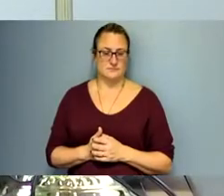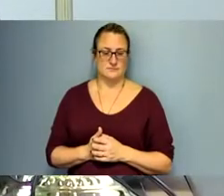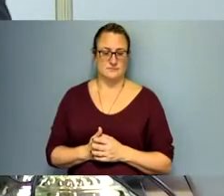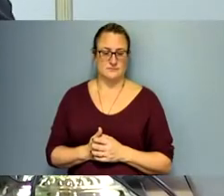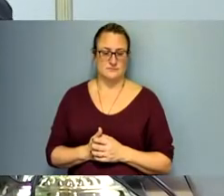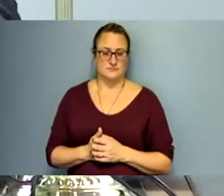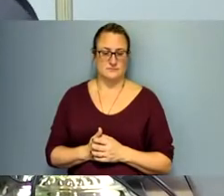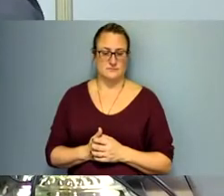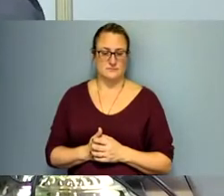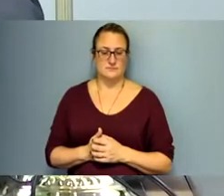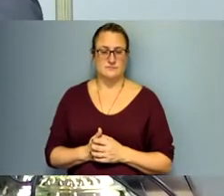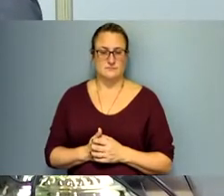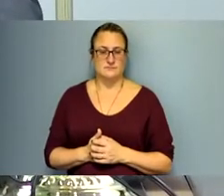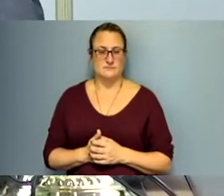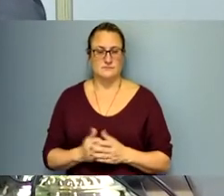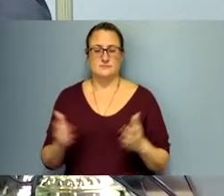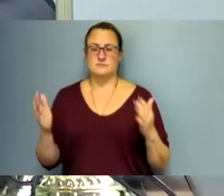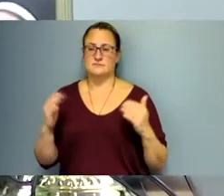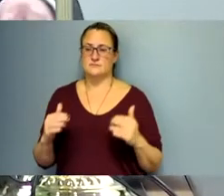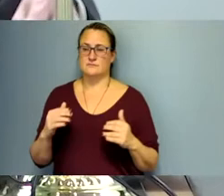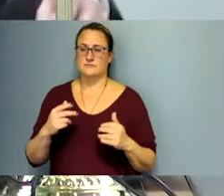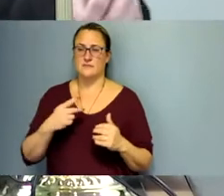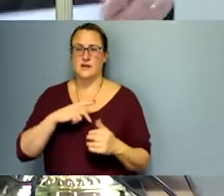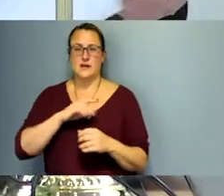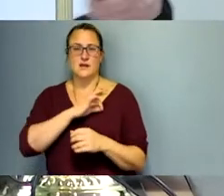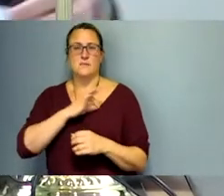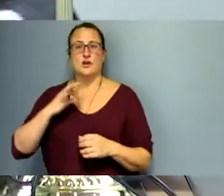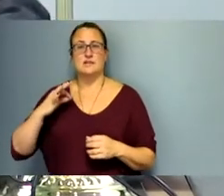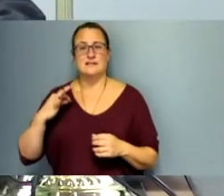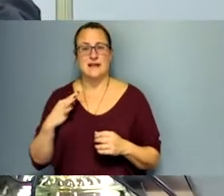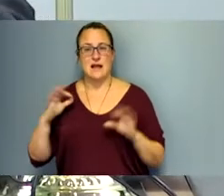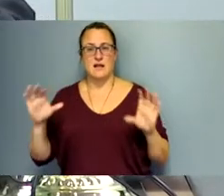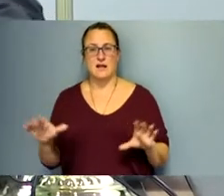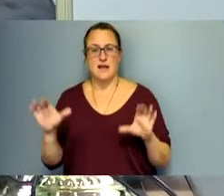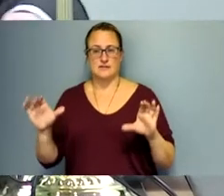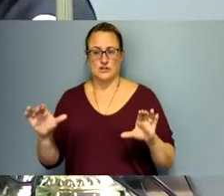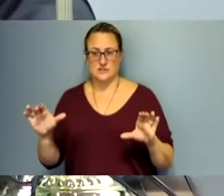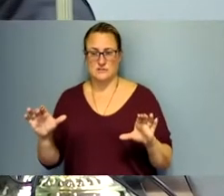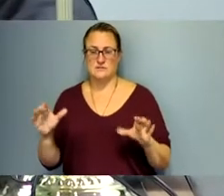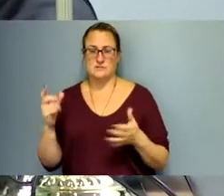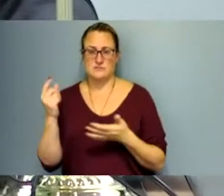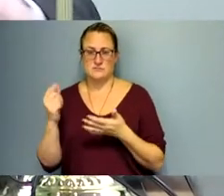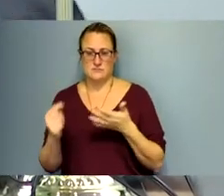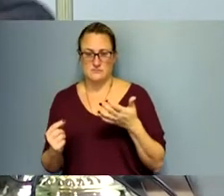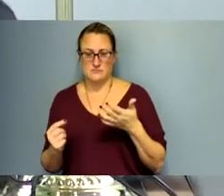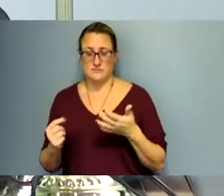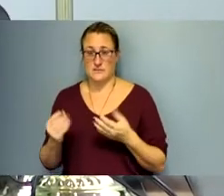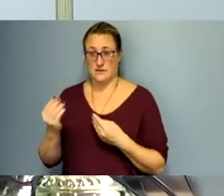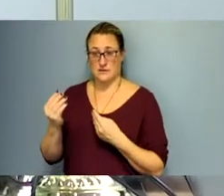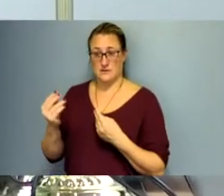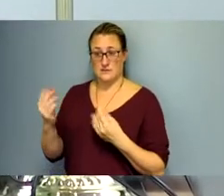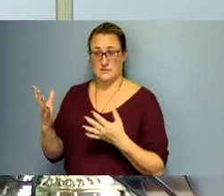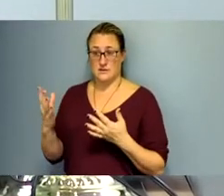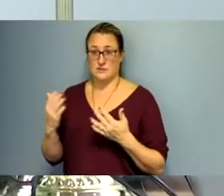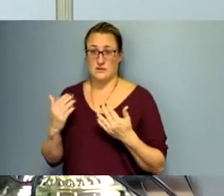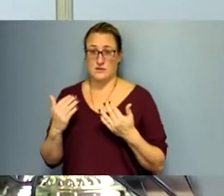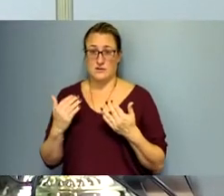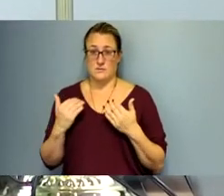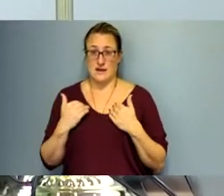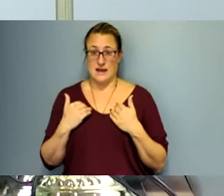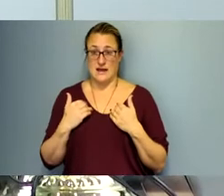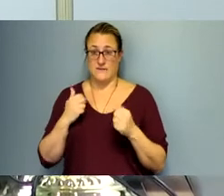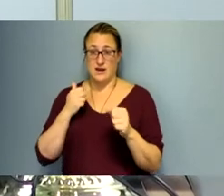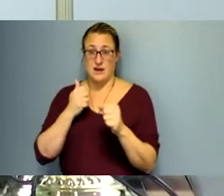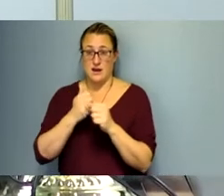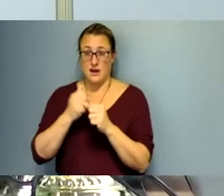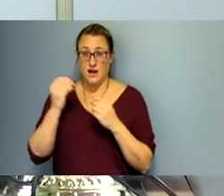For personnel actions, just a note that there is an update from